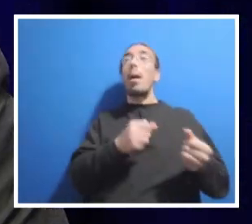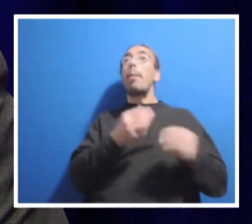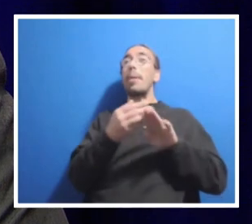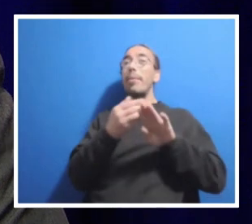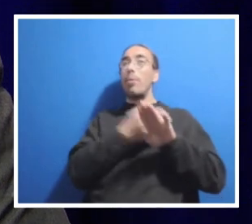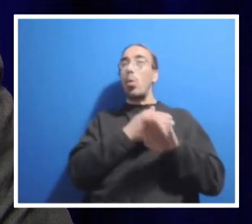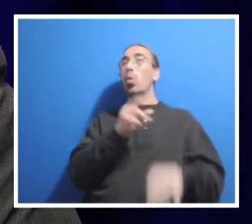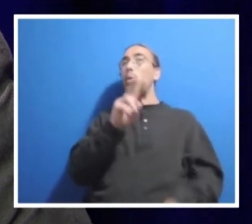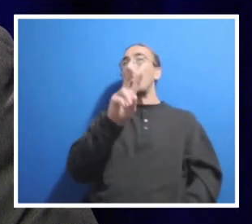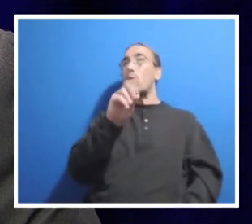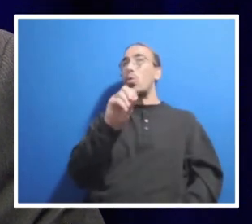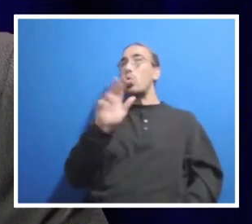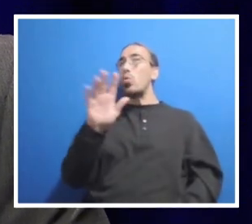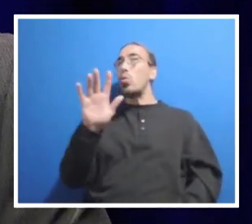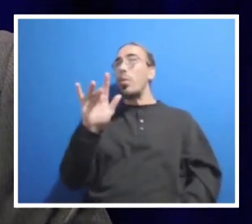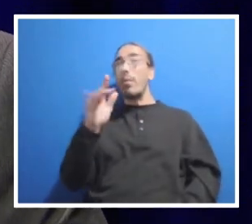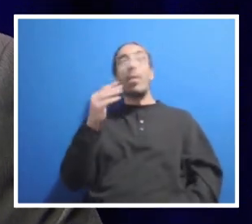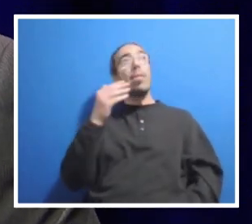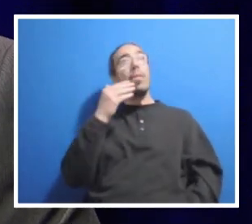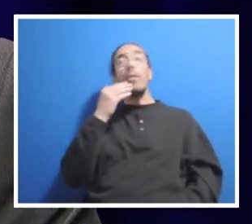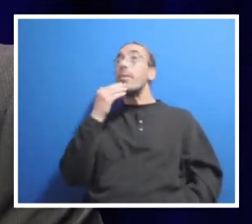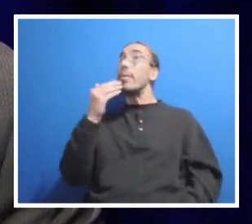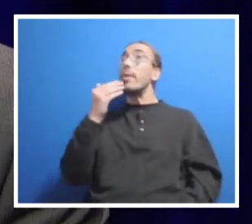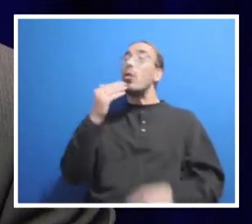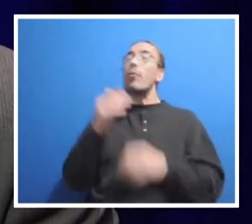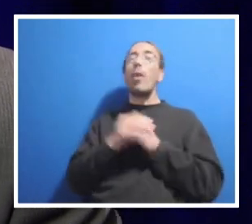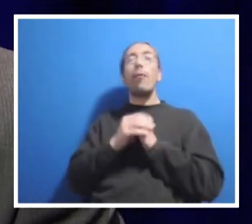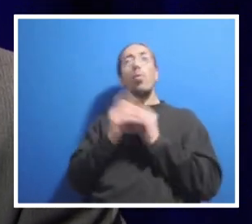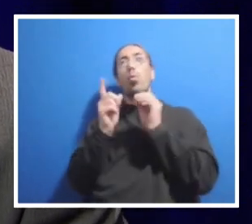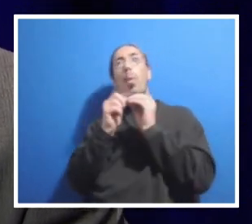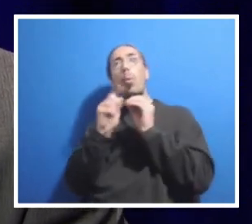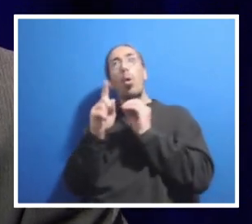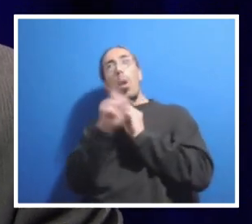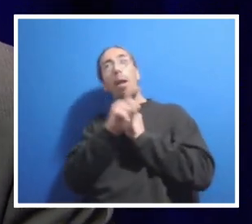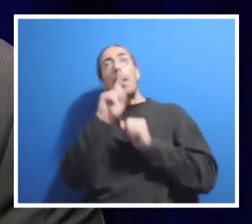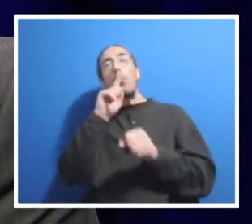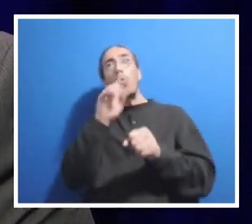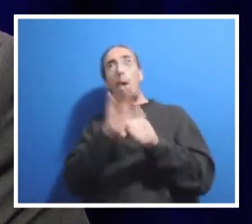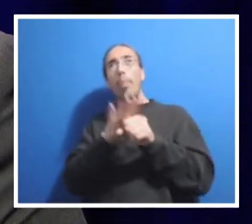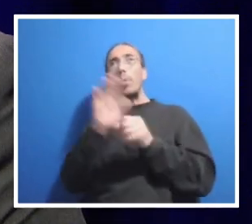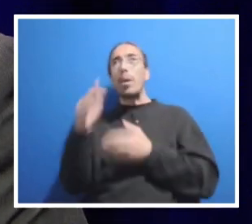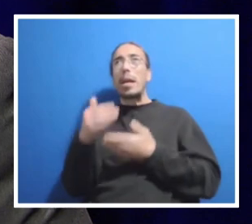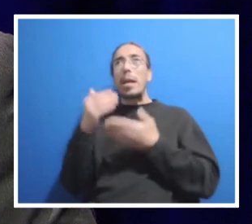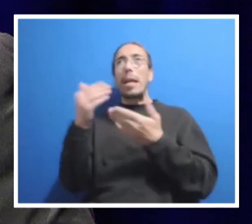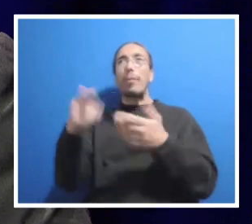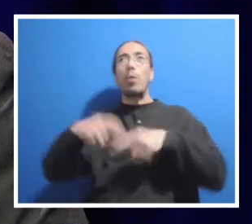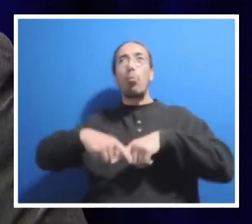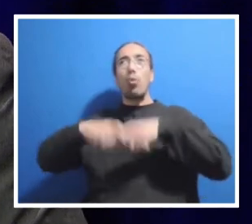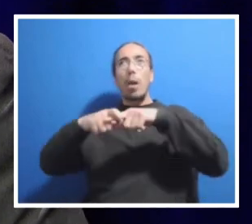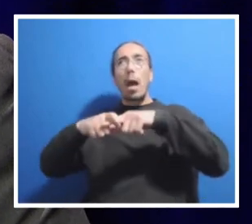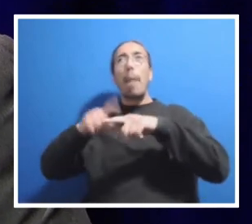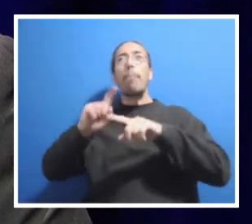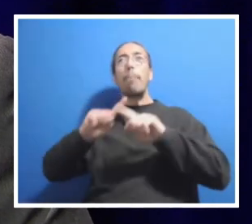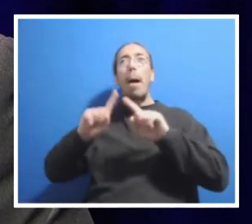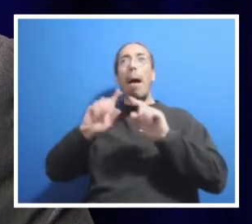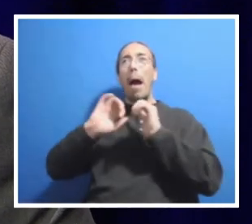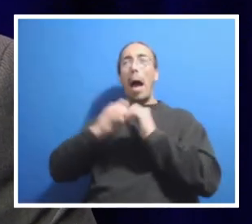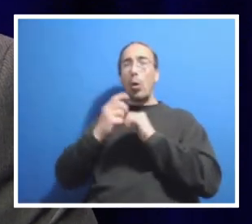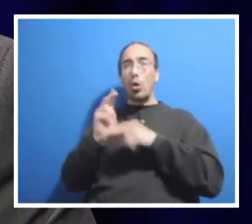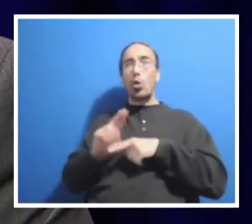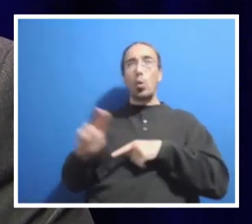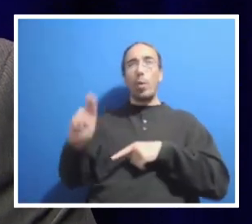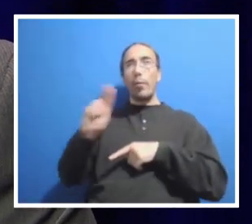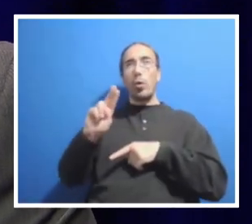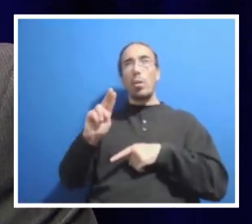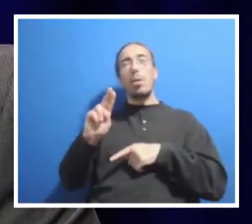Okay. Thank you for that update. And just one more question for you, and then I promise we will give you a little bit of a break. But how has the university been engaging